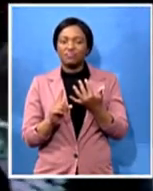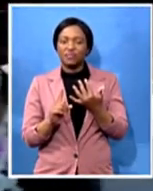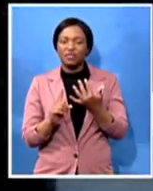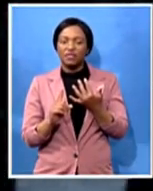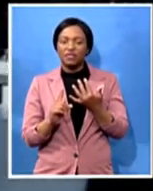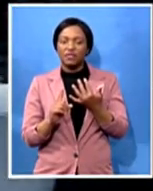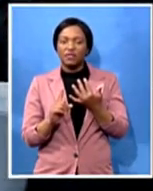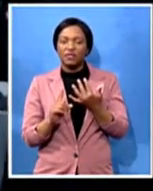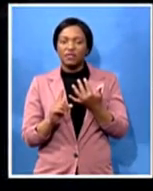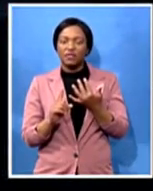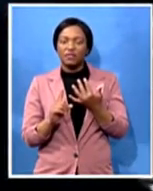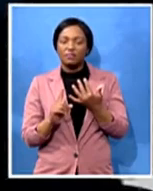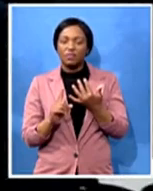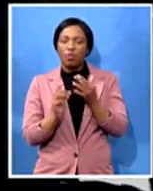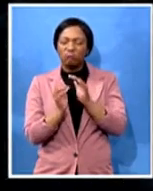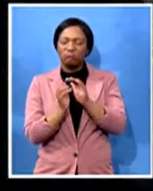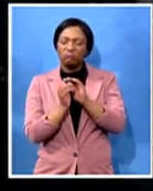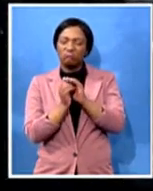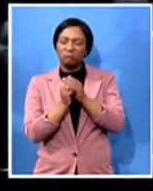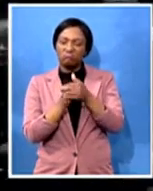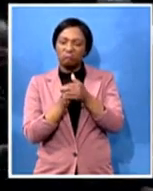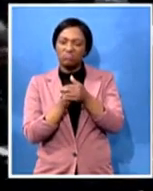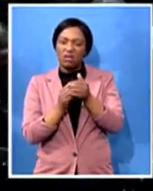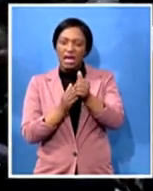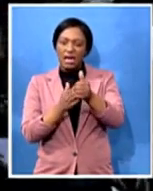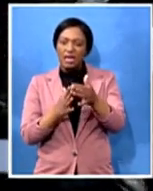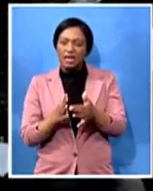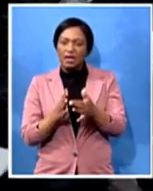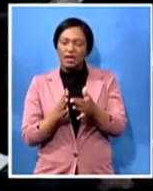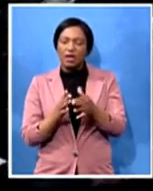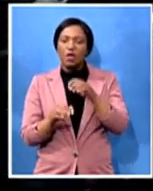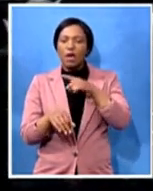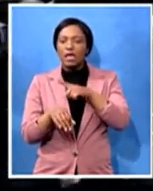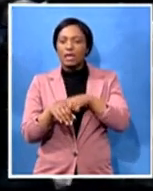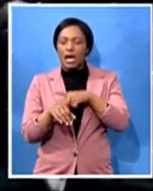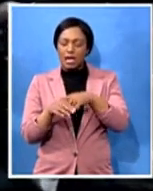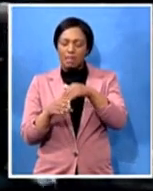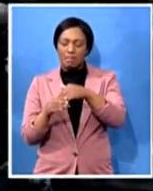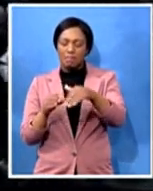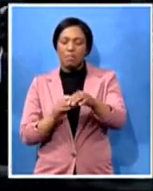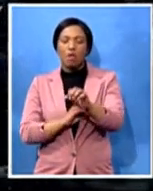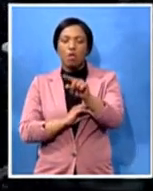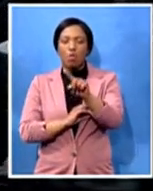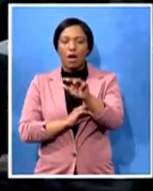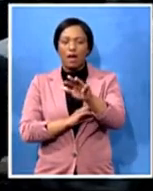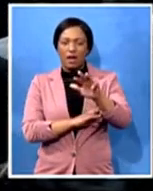when he was released in 1989 uh i was still at school